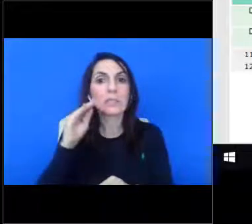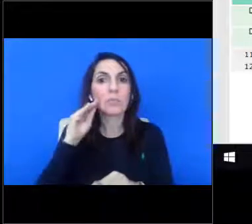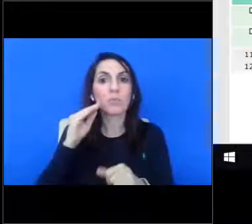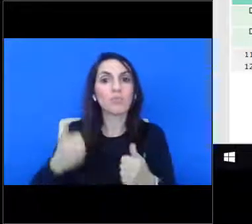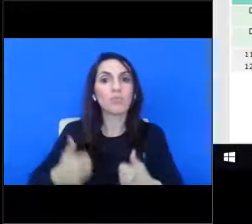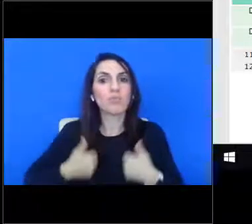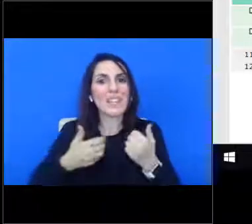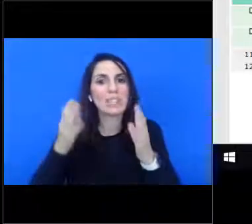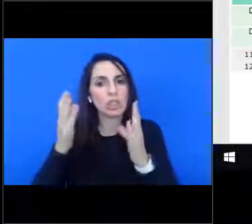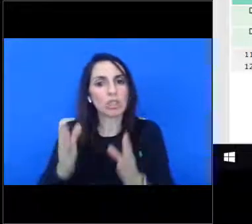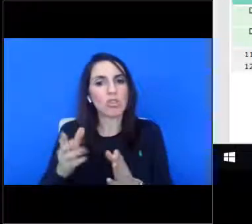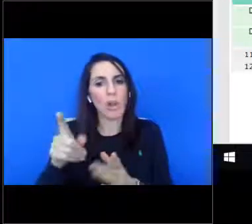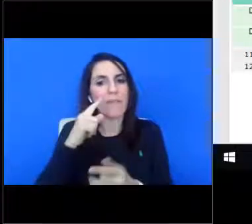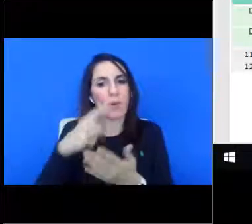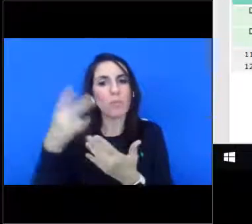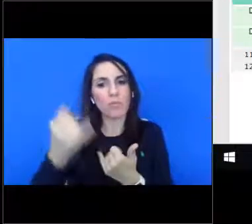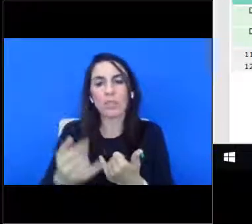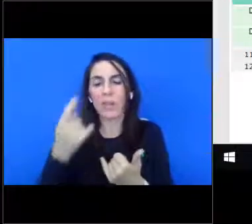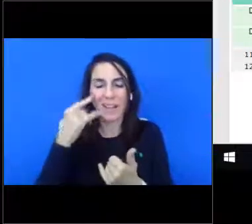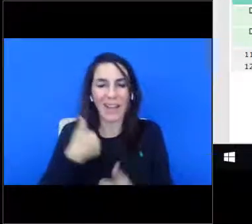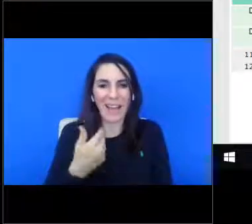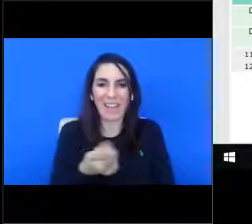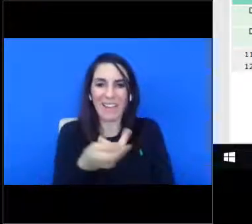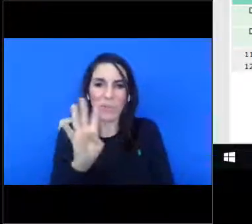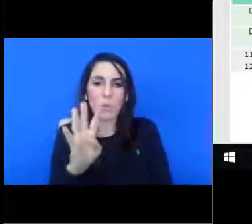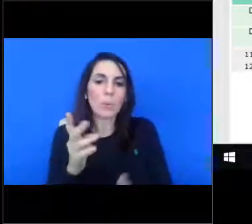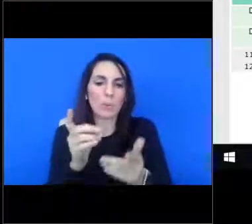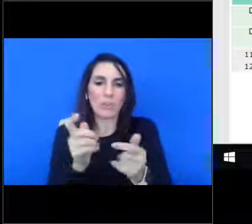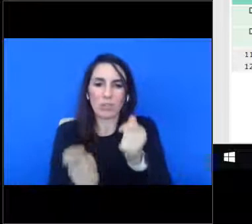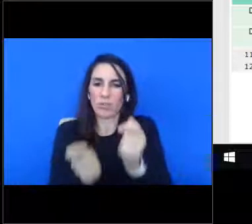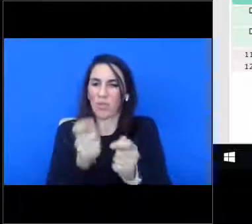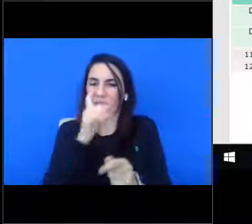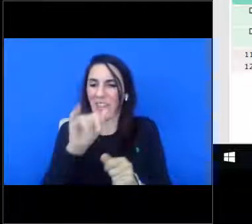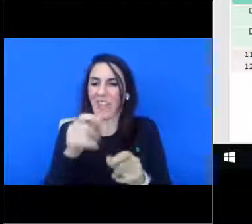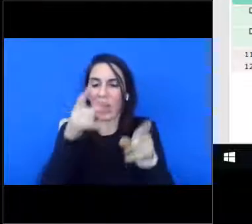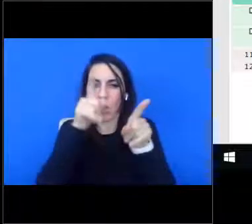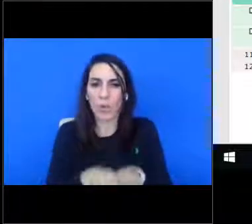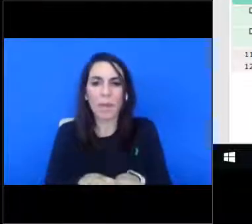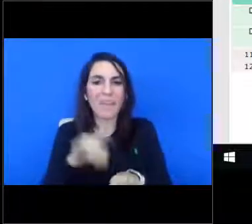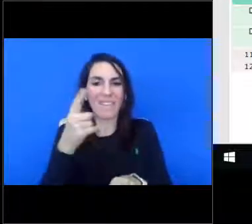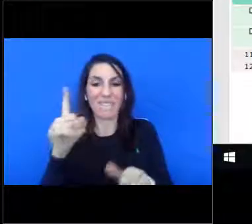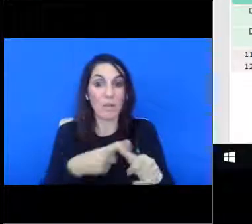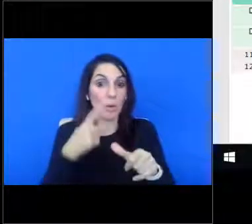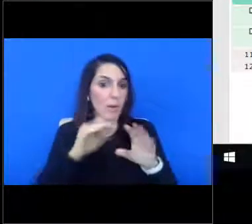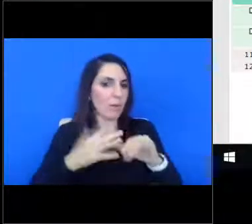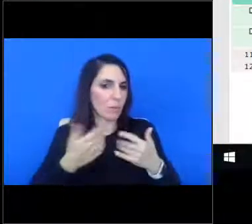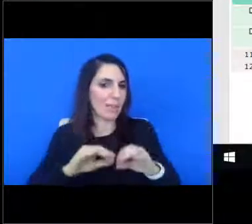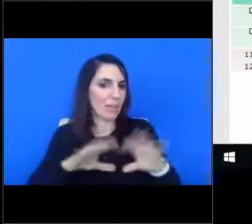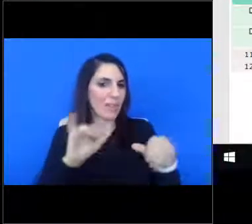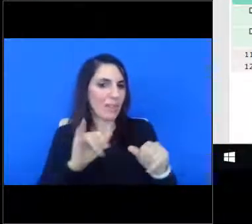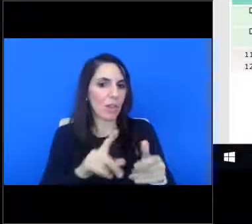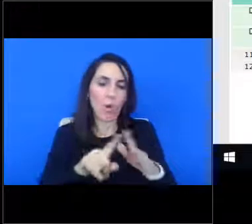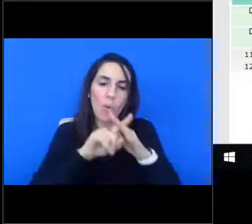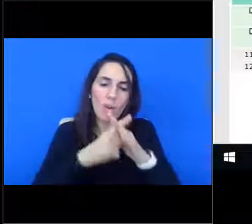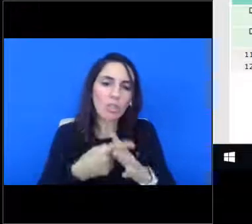project. There were, um, a few, uh, amendments to this agreement as well. First was just to clarify that should the original purchase and